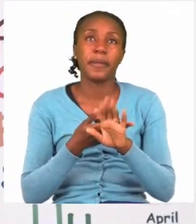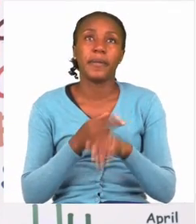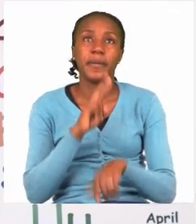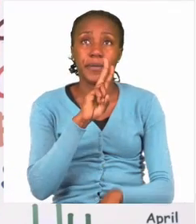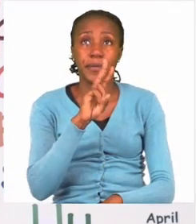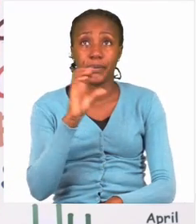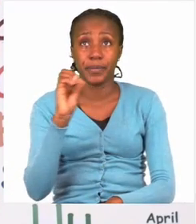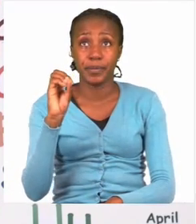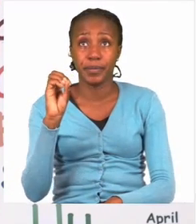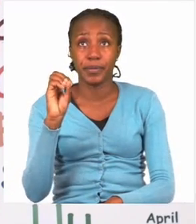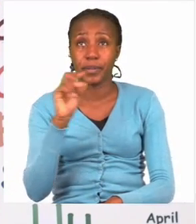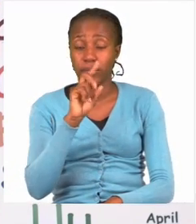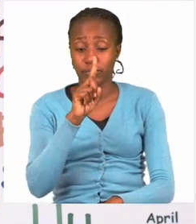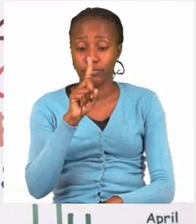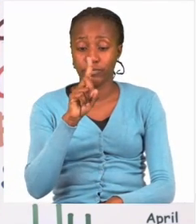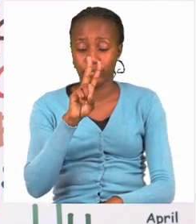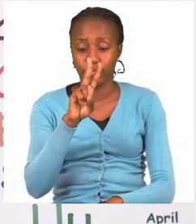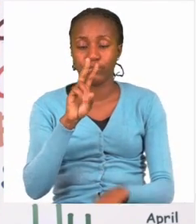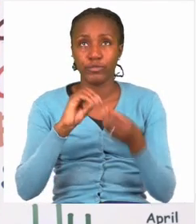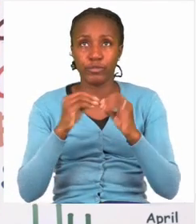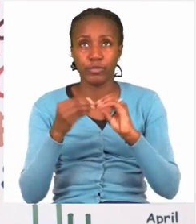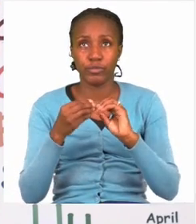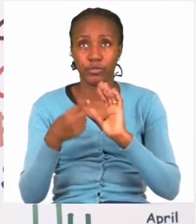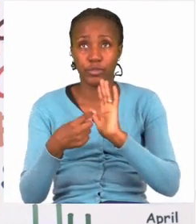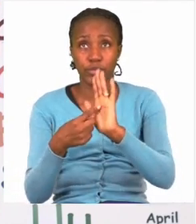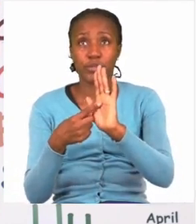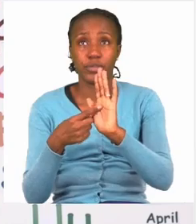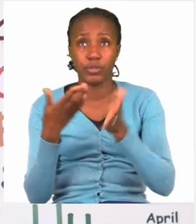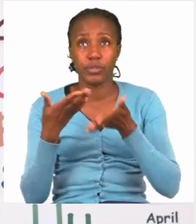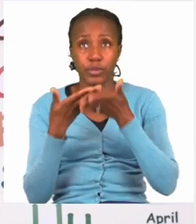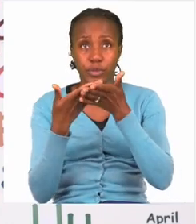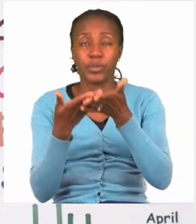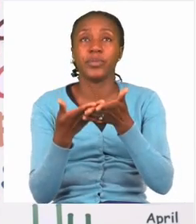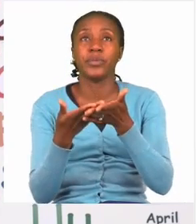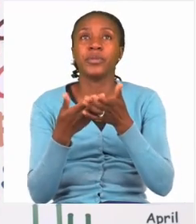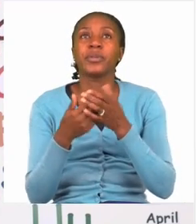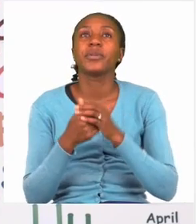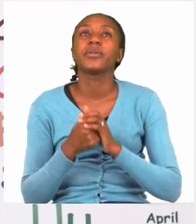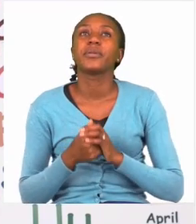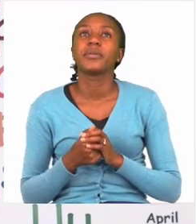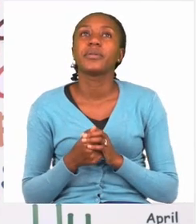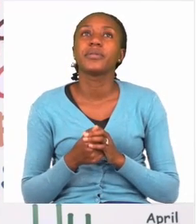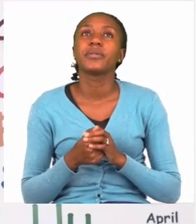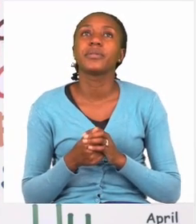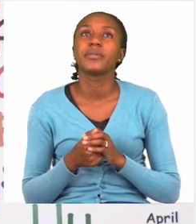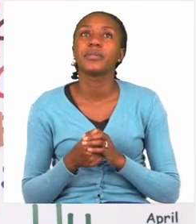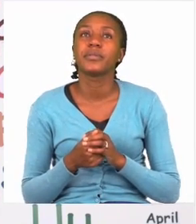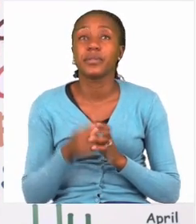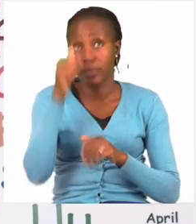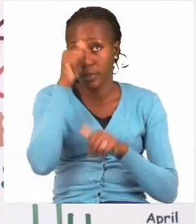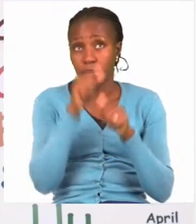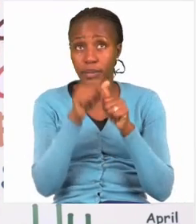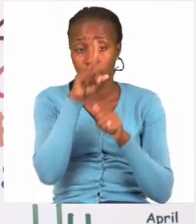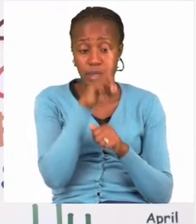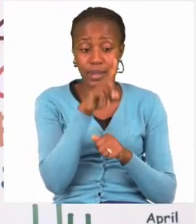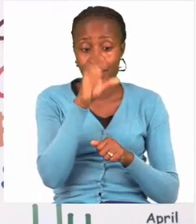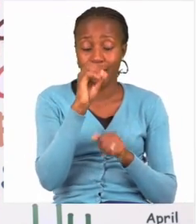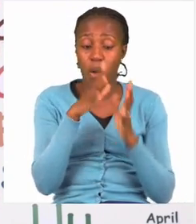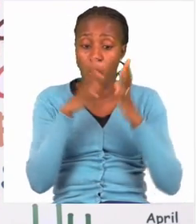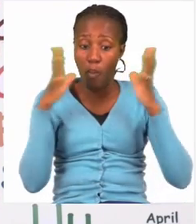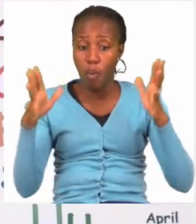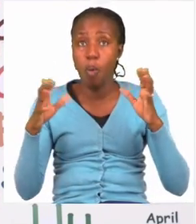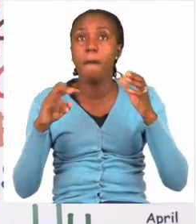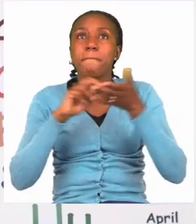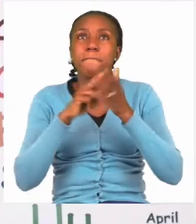that I chose that we are going to try and solve. Now remember we said earlier 10 more